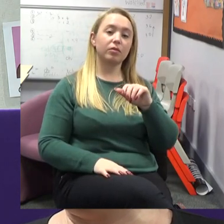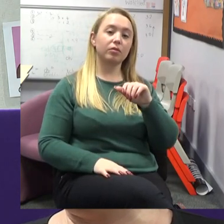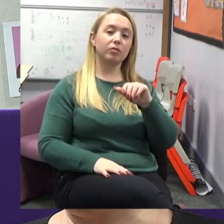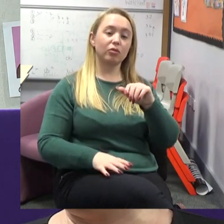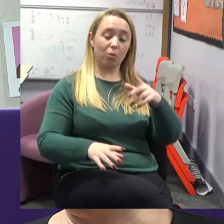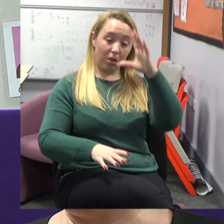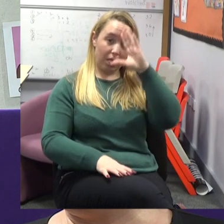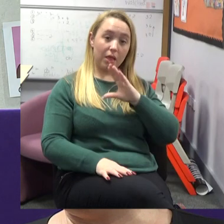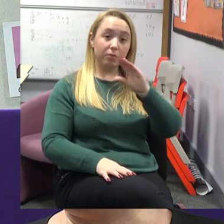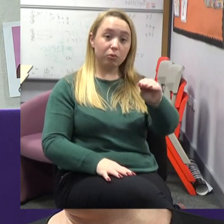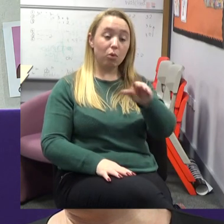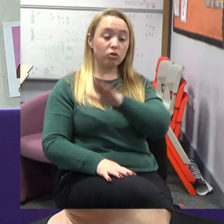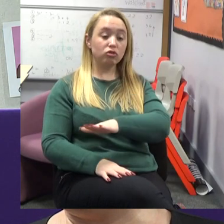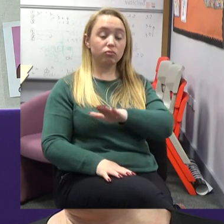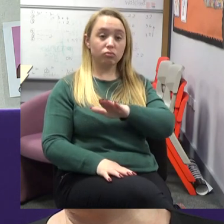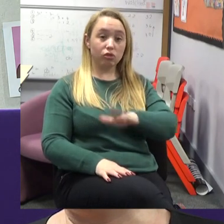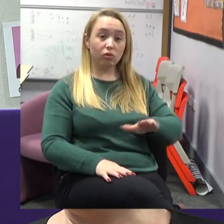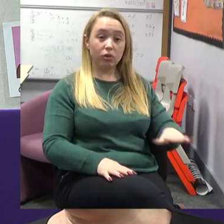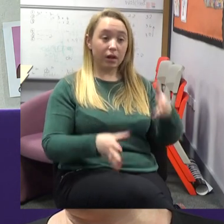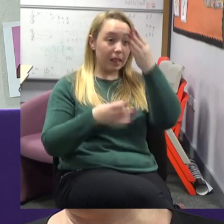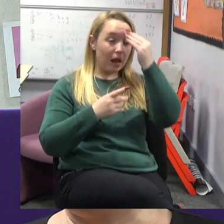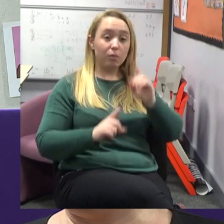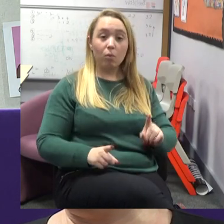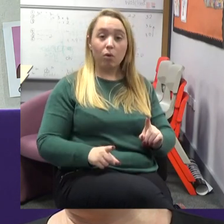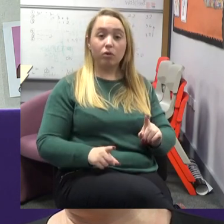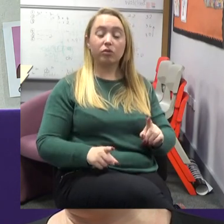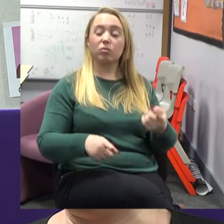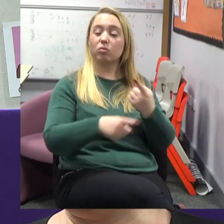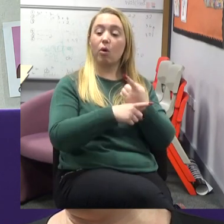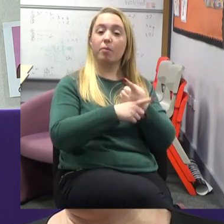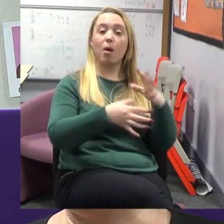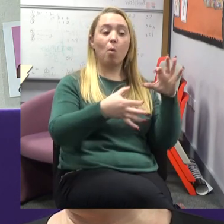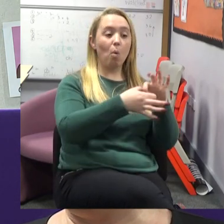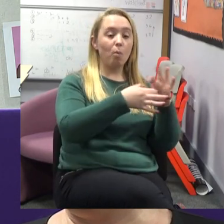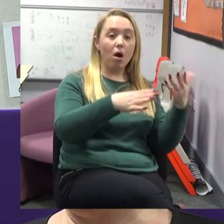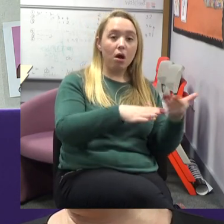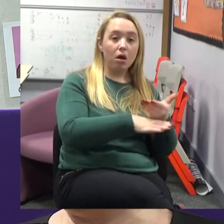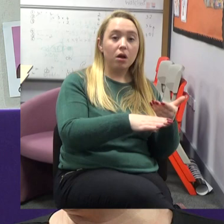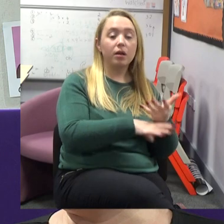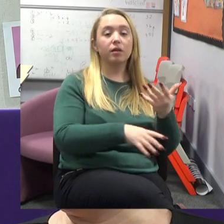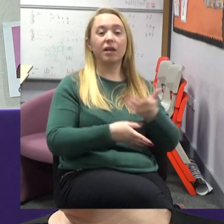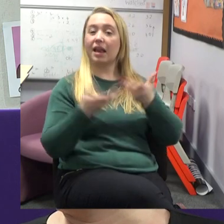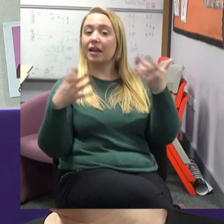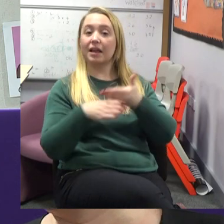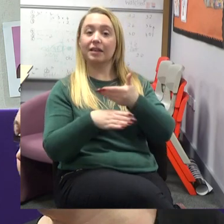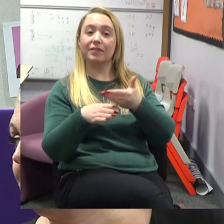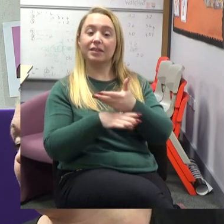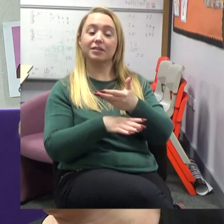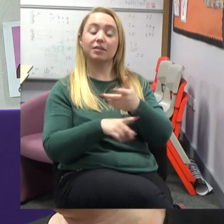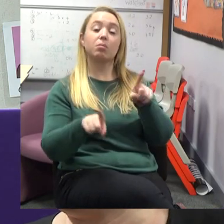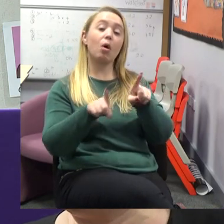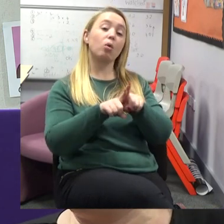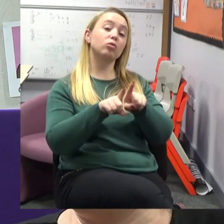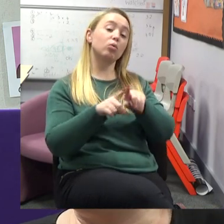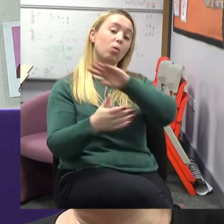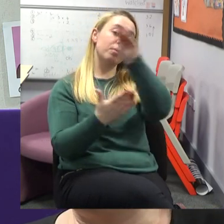parents, what the children are learning that week. It will include homework activities, other activities. And ways it can be supported at home. how it can